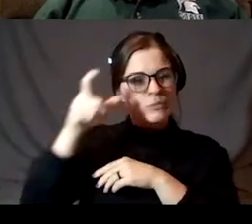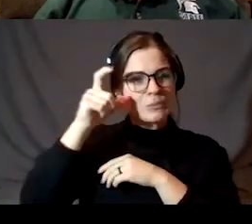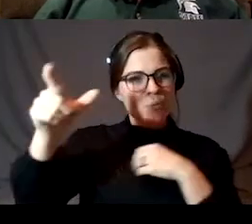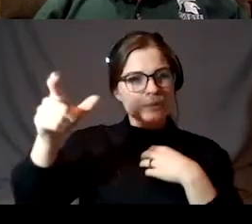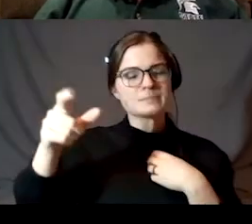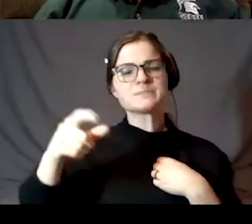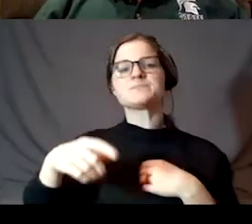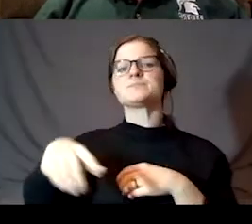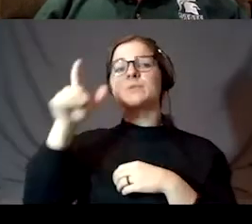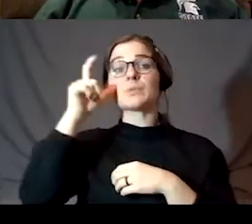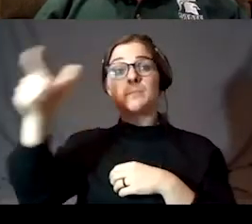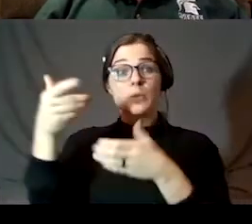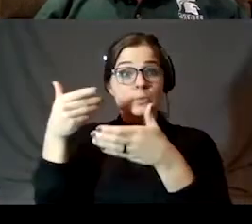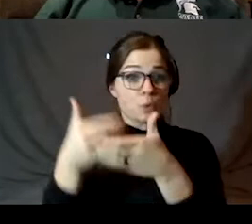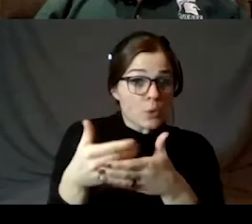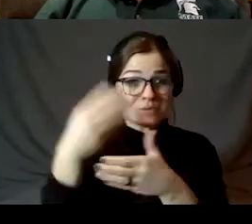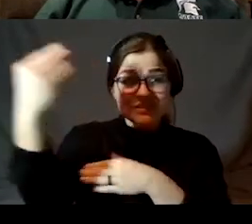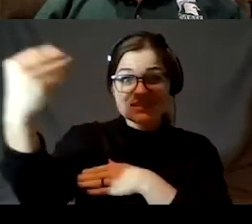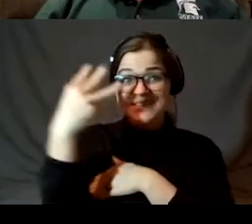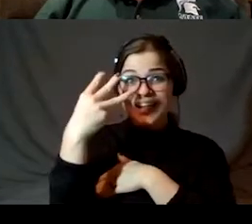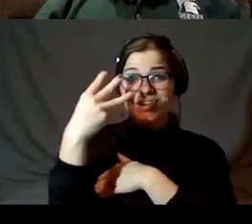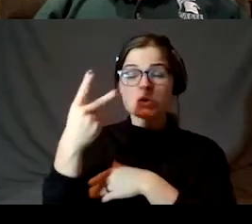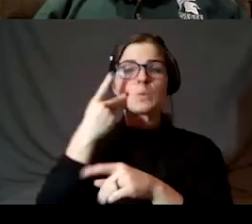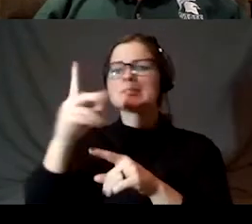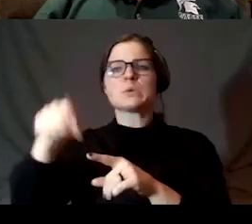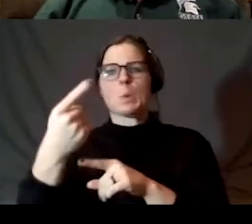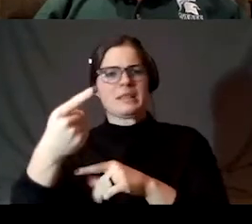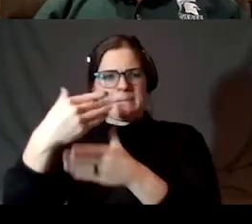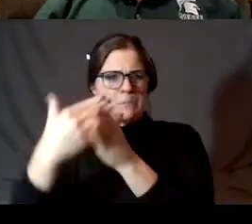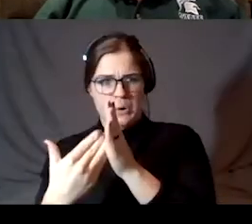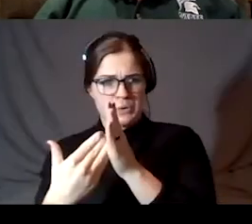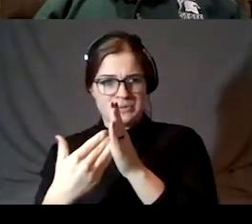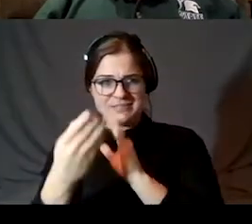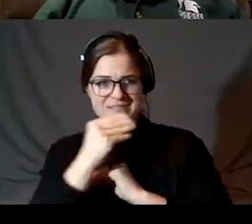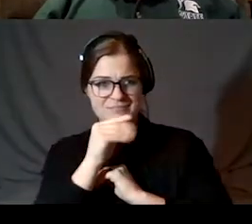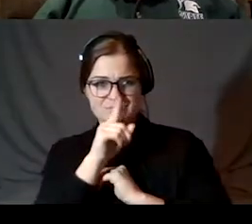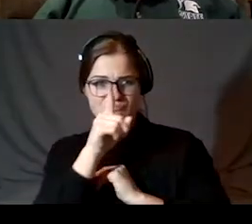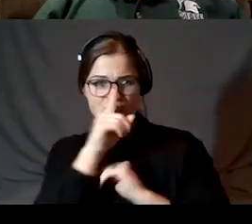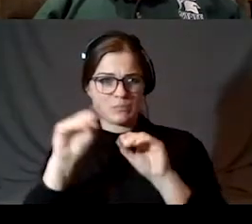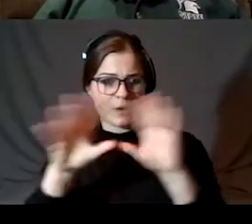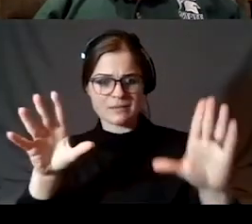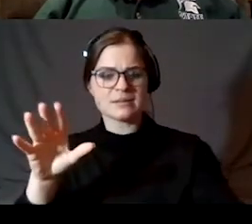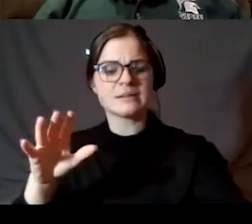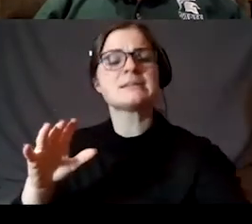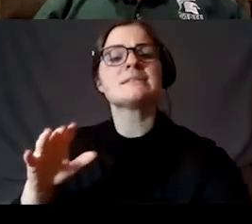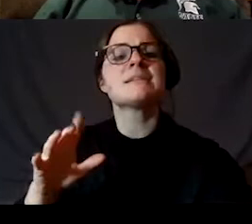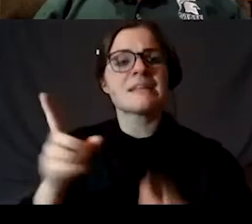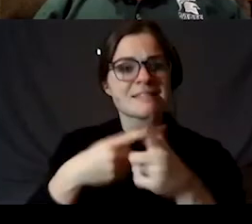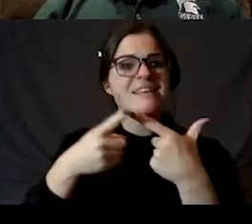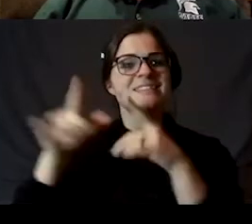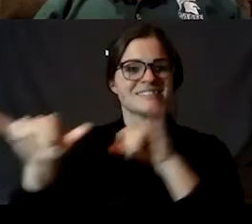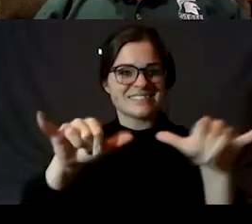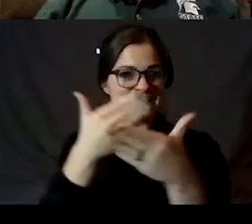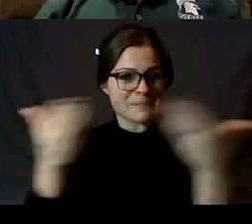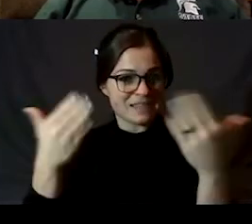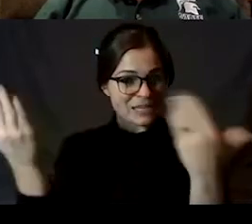is closer to the sun, we see only a part of it that's lit, and the same thing here. And we see this mostly lit